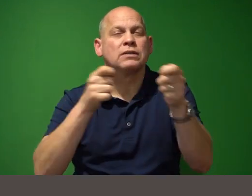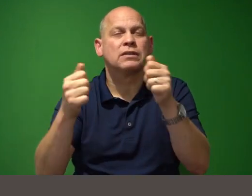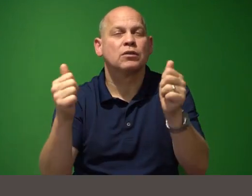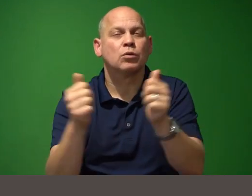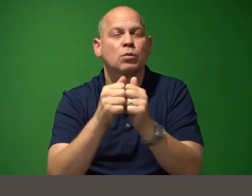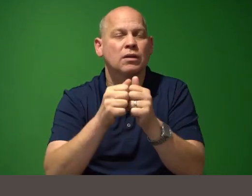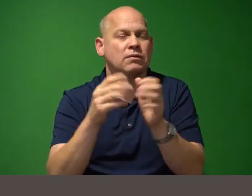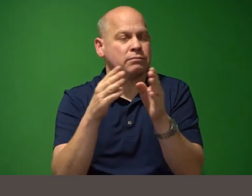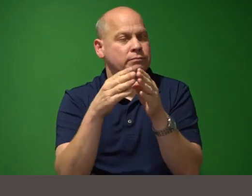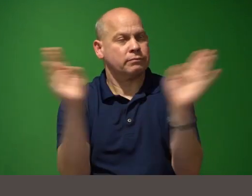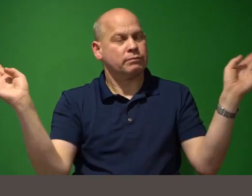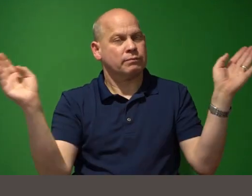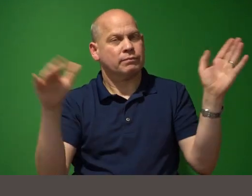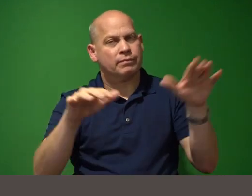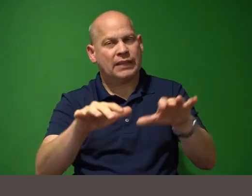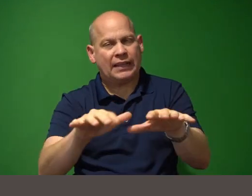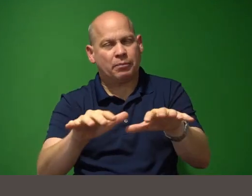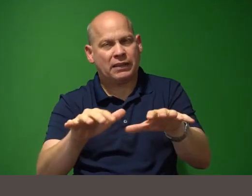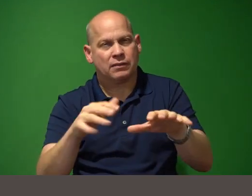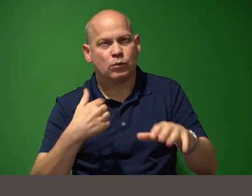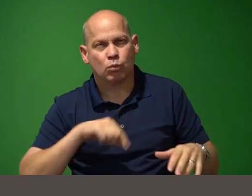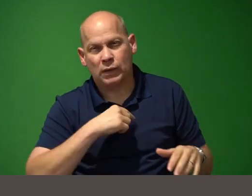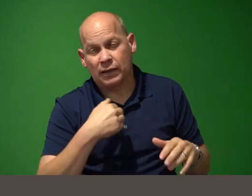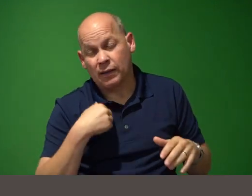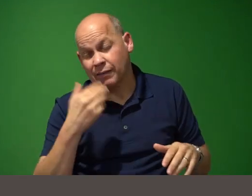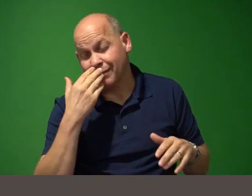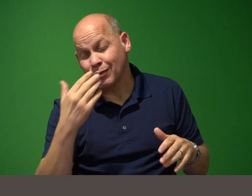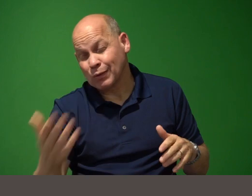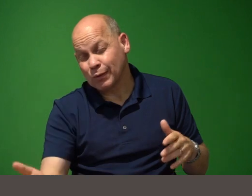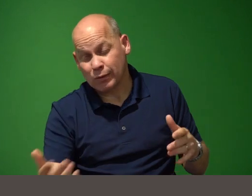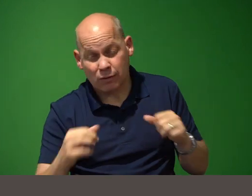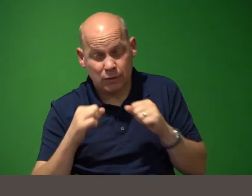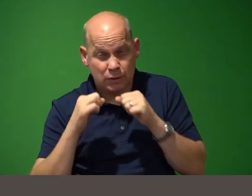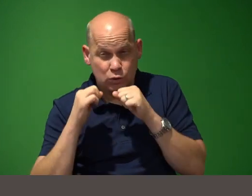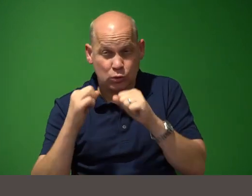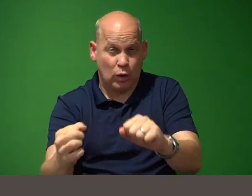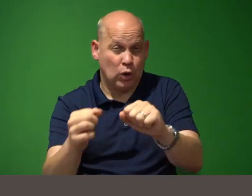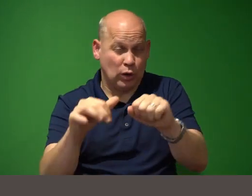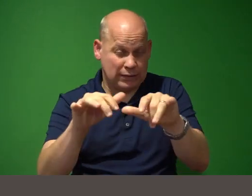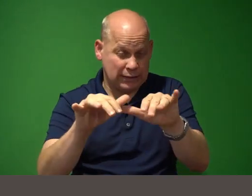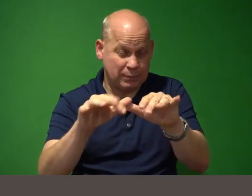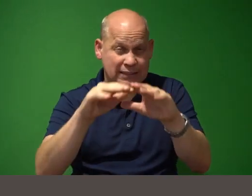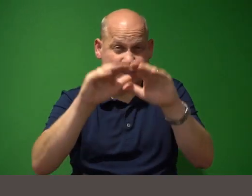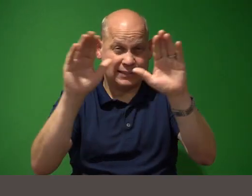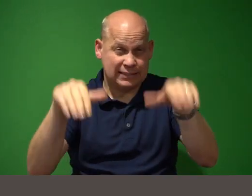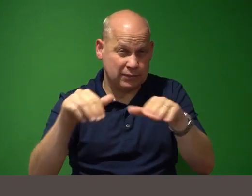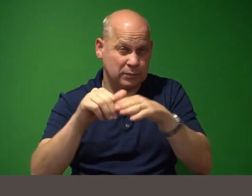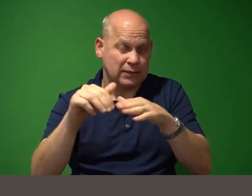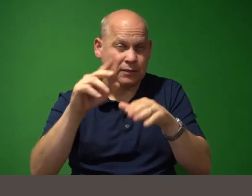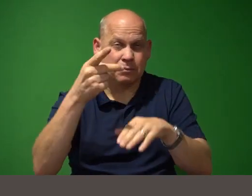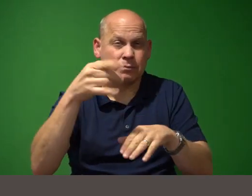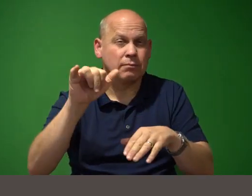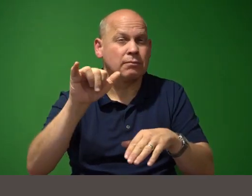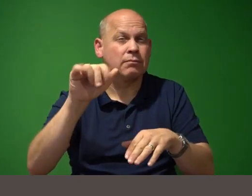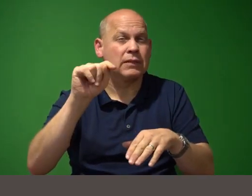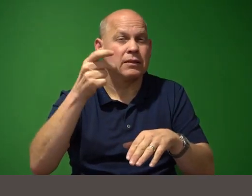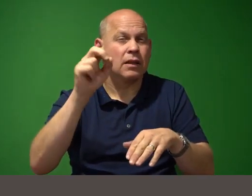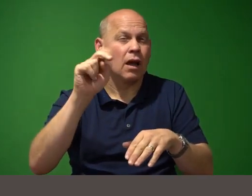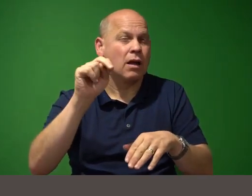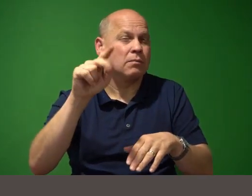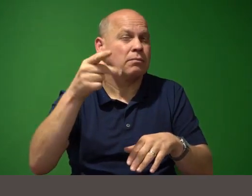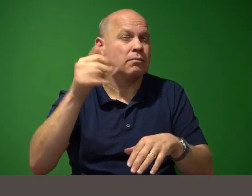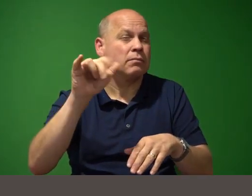we have a good strong typing system in python because python is a strongly typed language